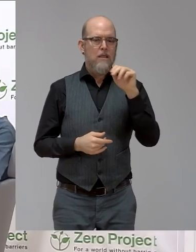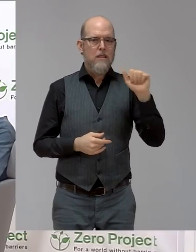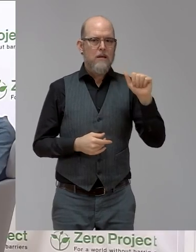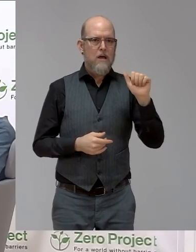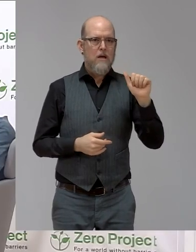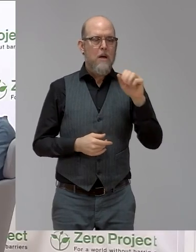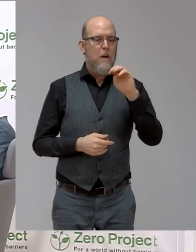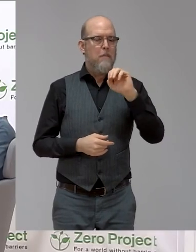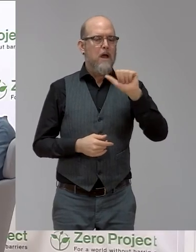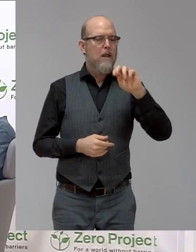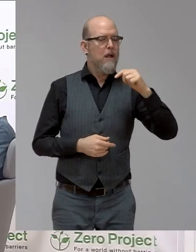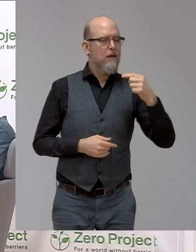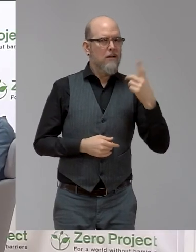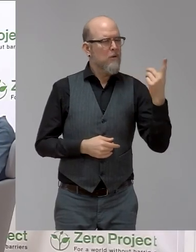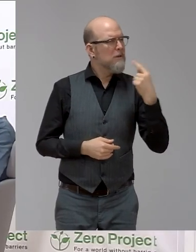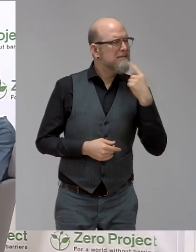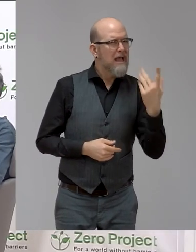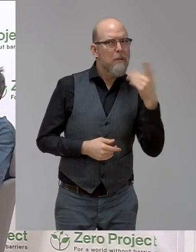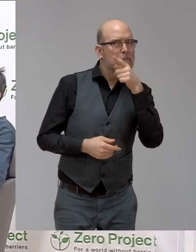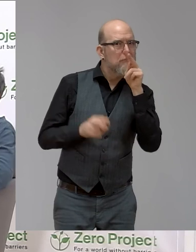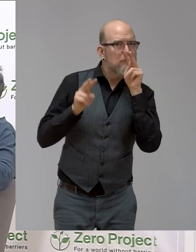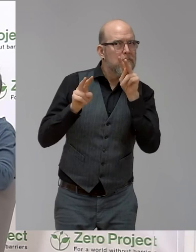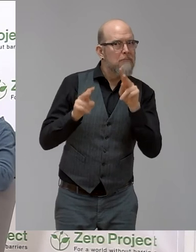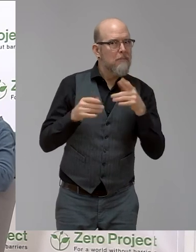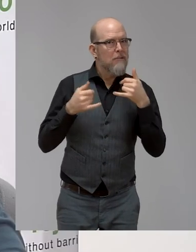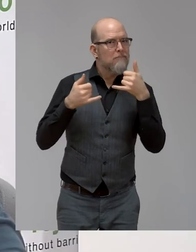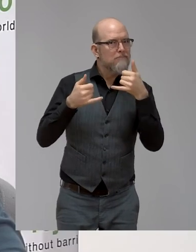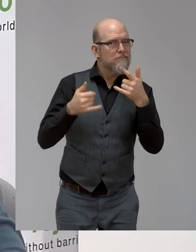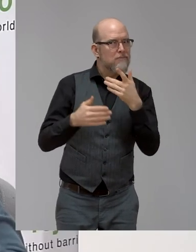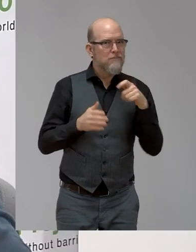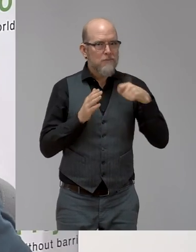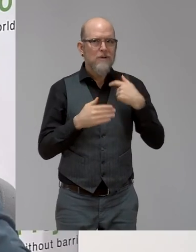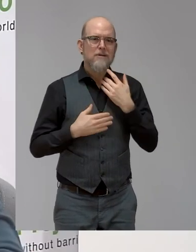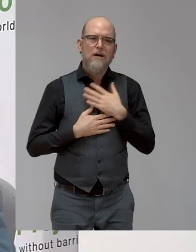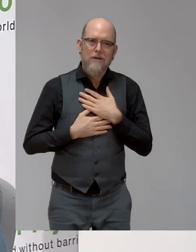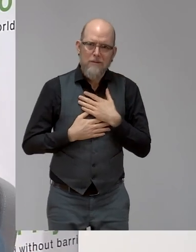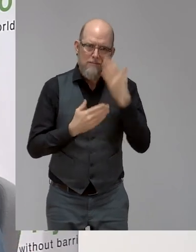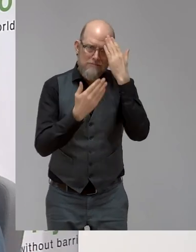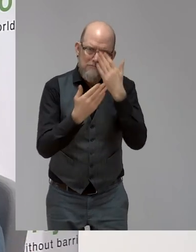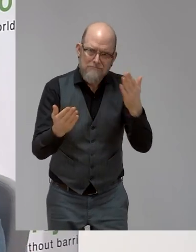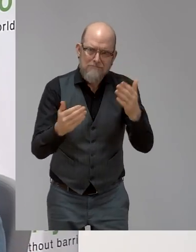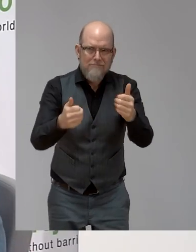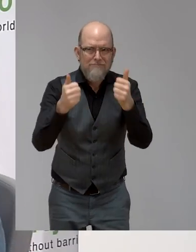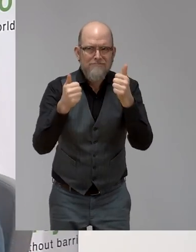impression of the second part of the video? Great impression and also from my side. Congratulations.